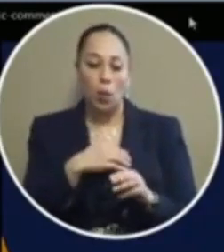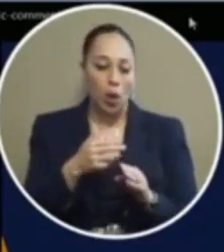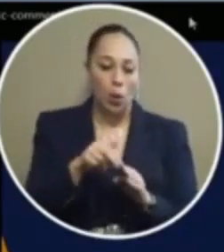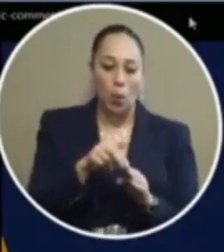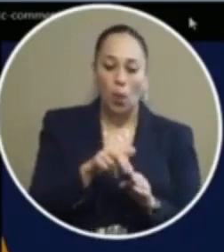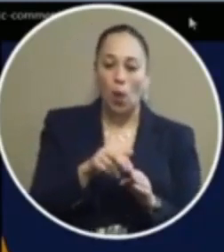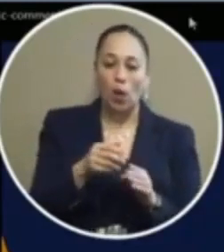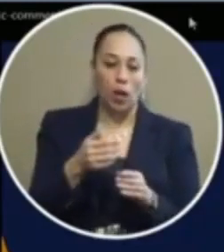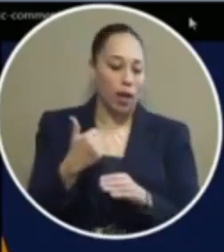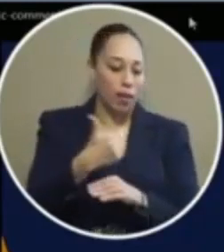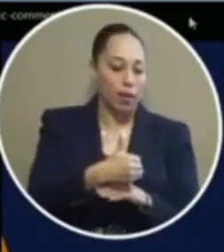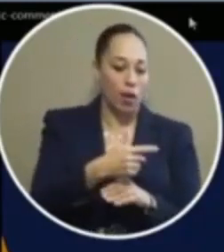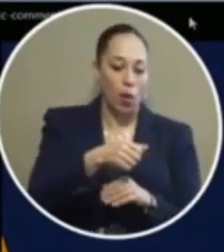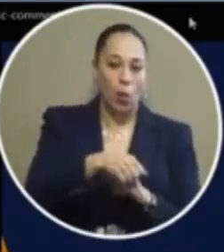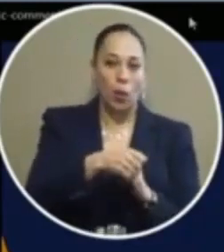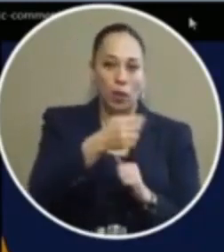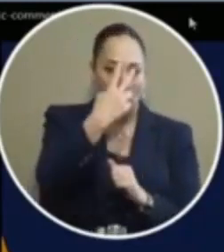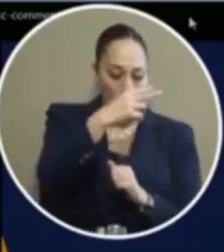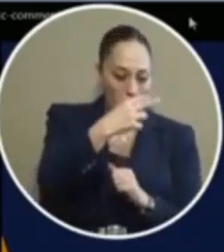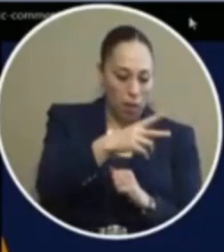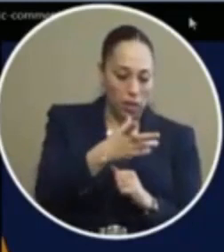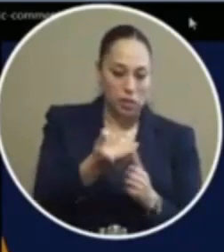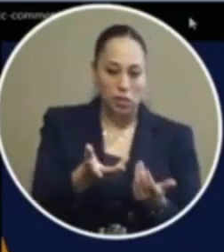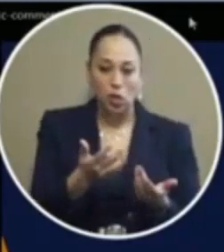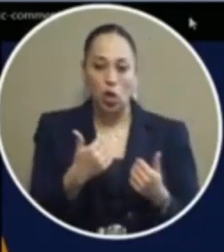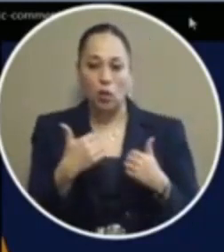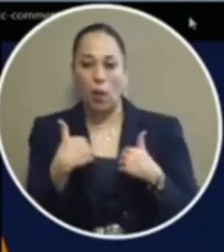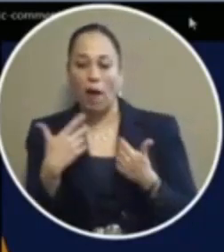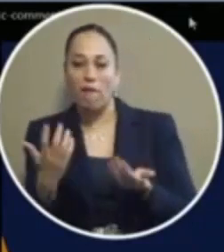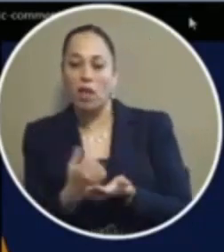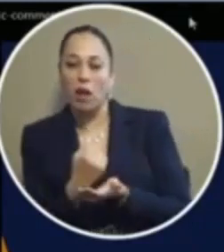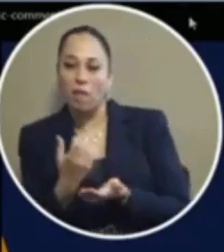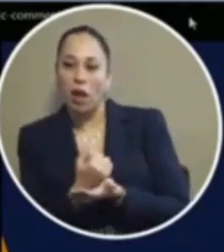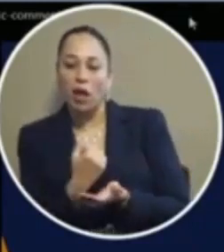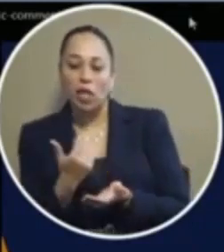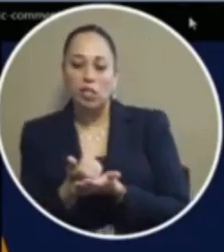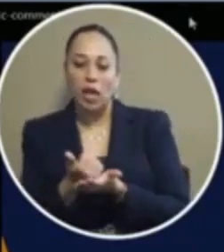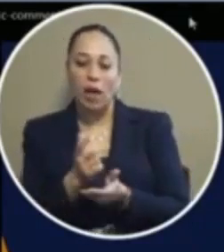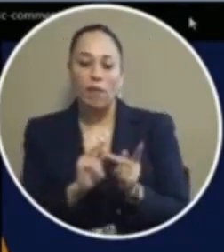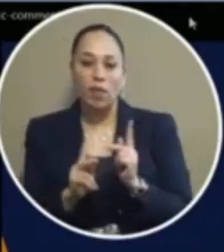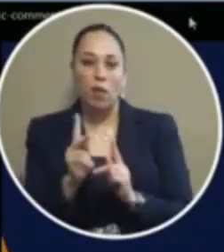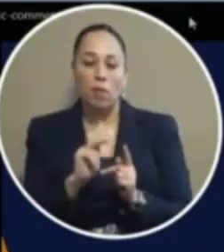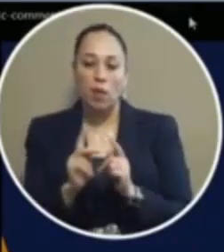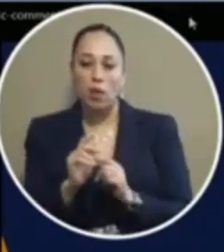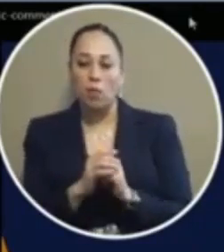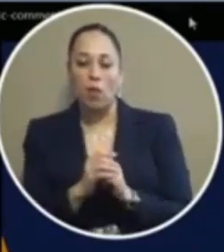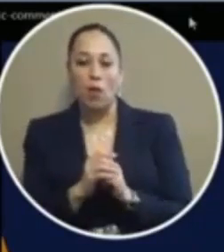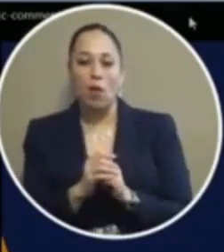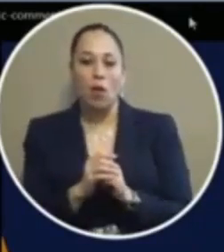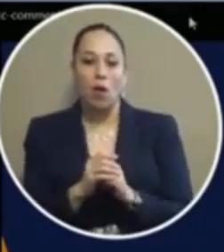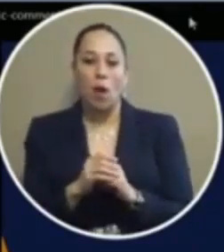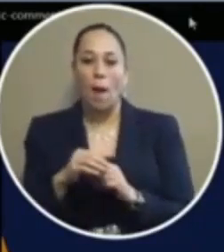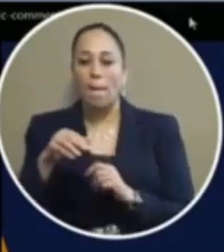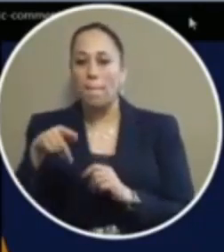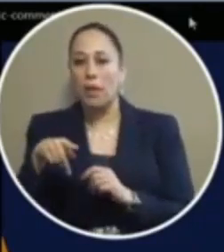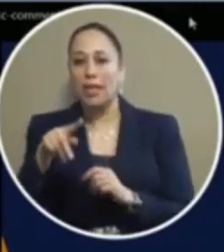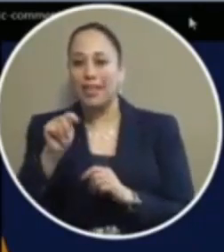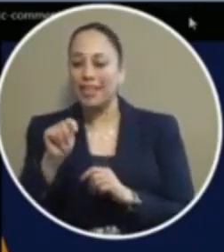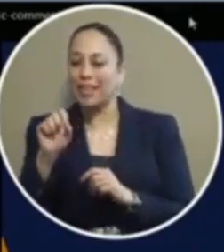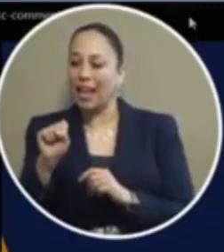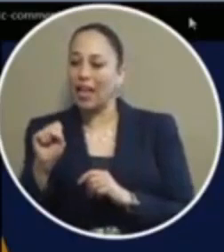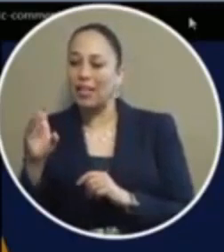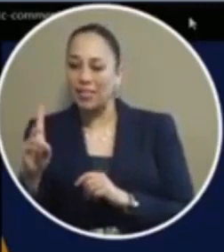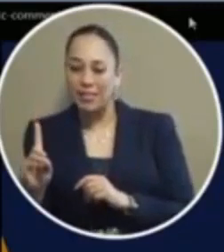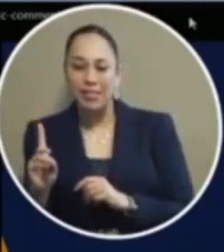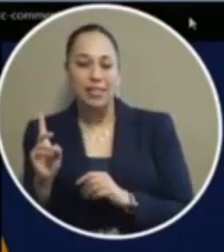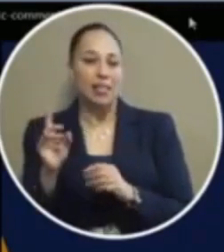neighbor to new mexico and they have actually seen such benefits as in helping individuals who have anxiety ptsd and there's no